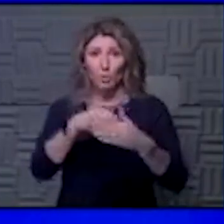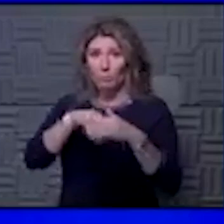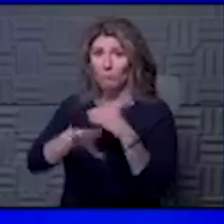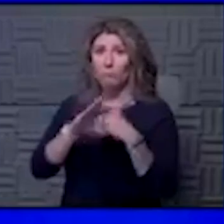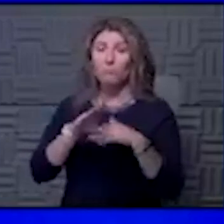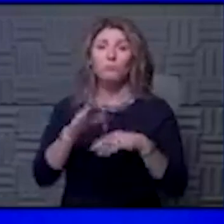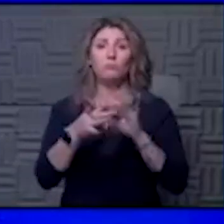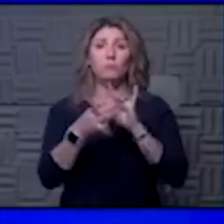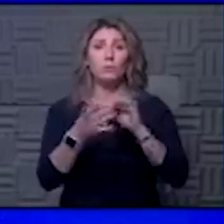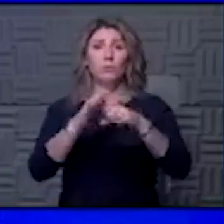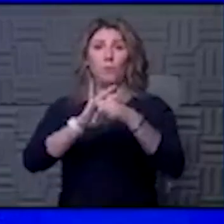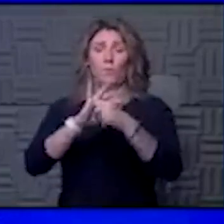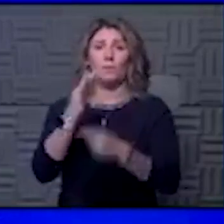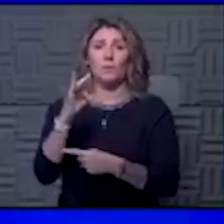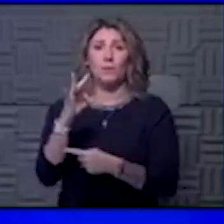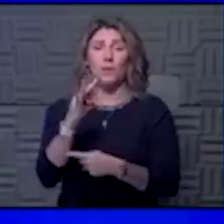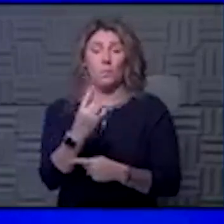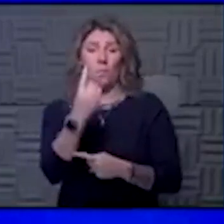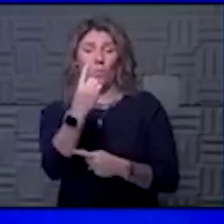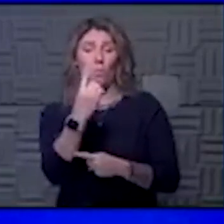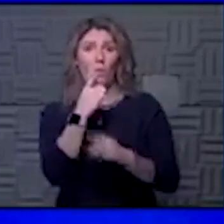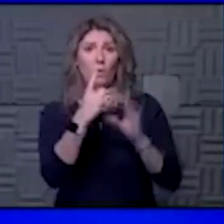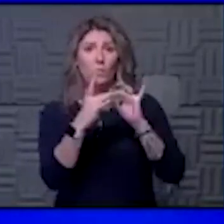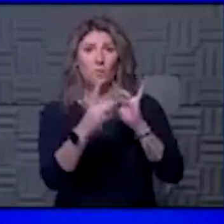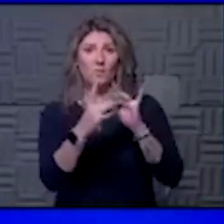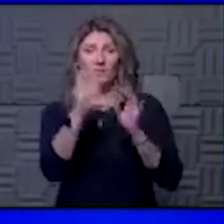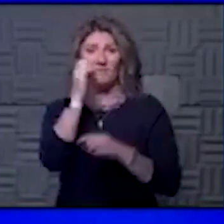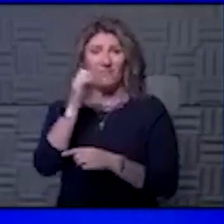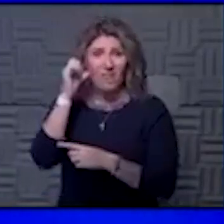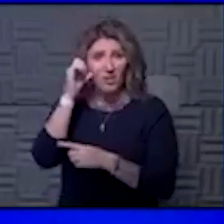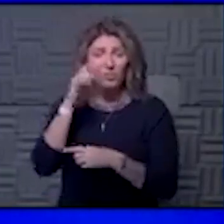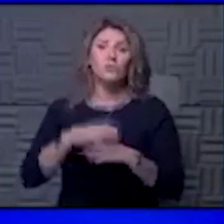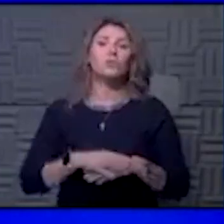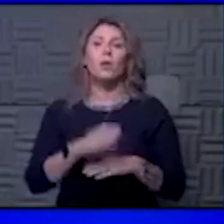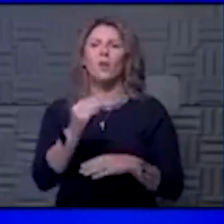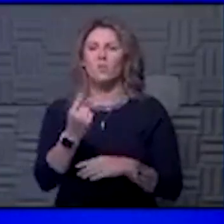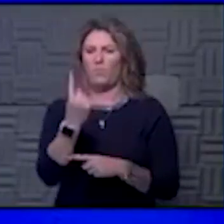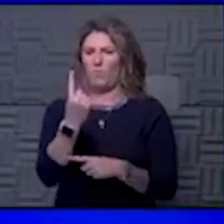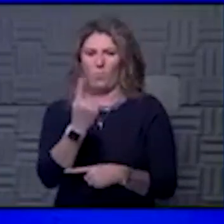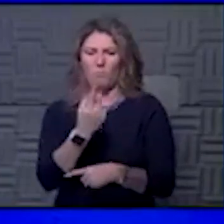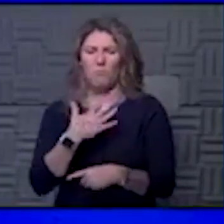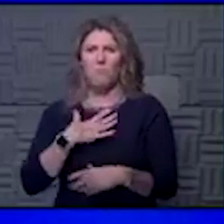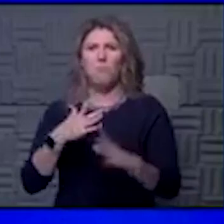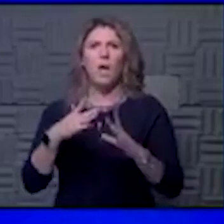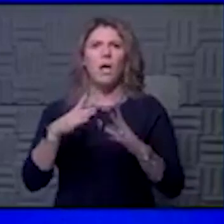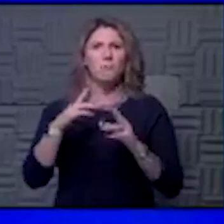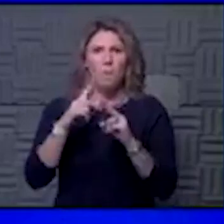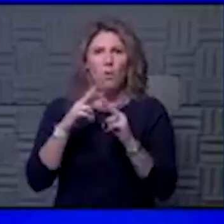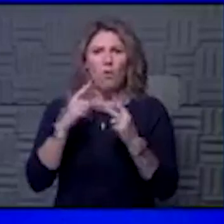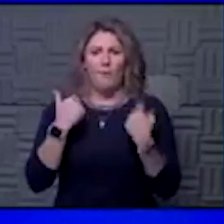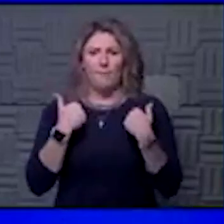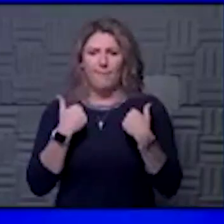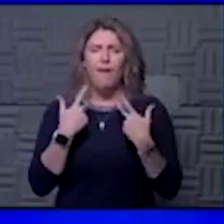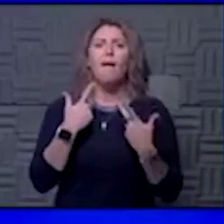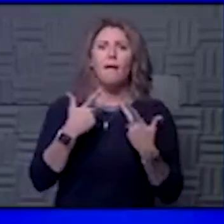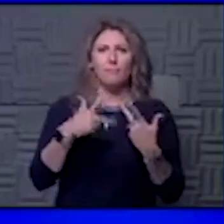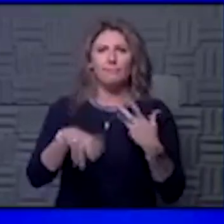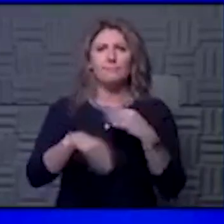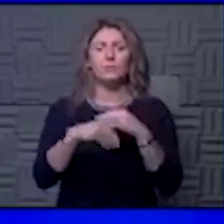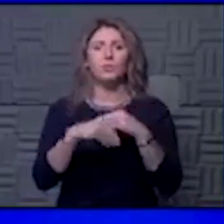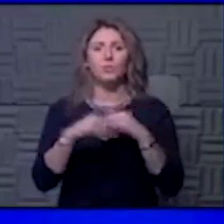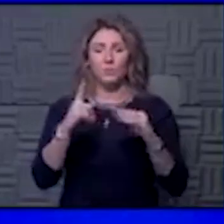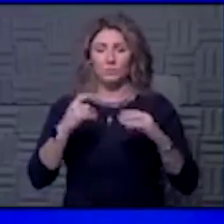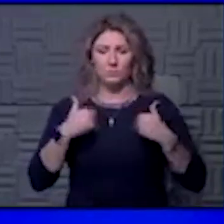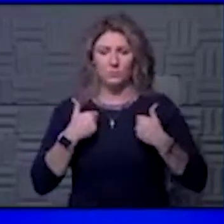had one new admission yesterday. One of my other partners had a patient or two as well. So it's happening. It was a young